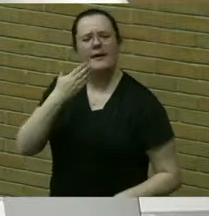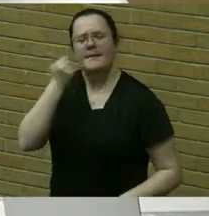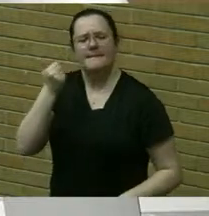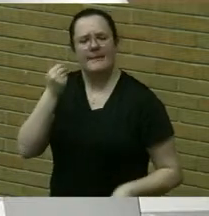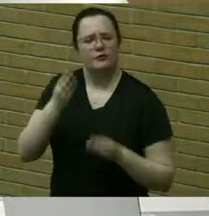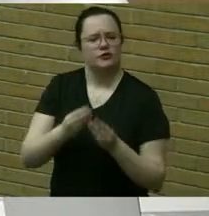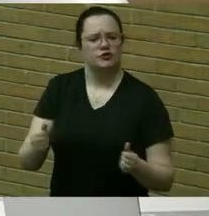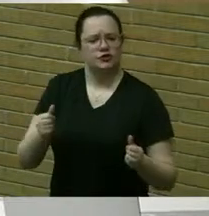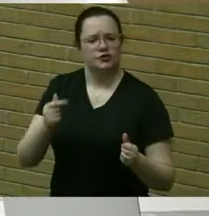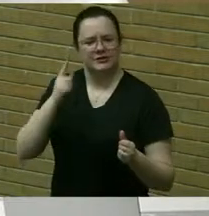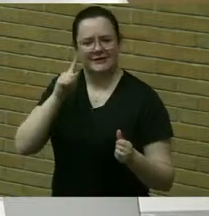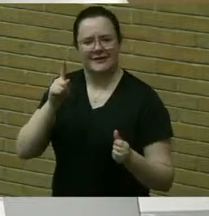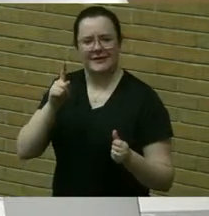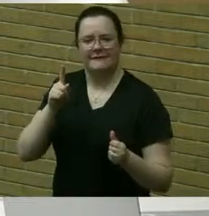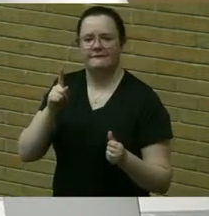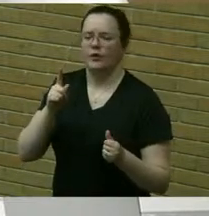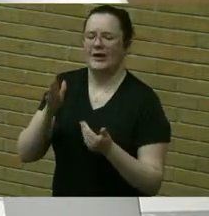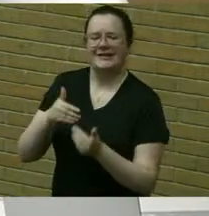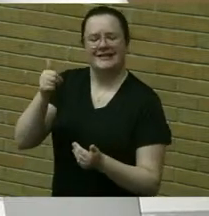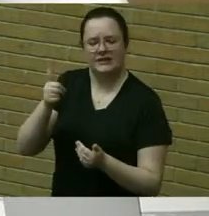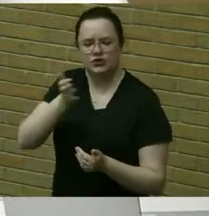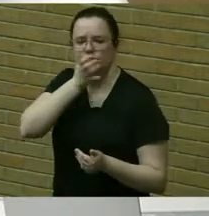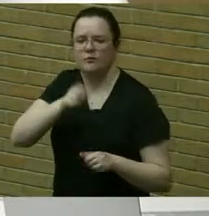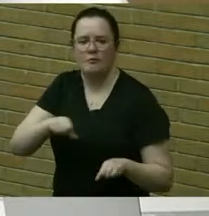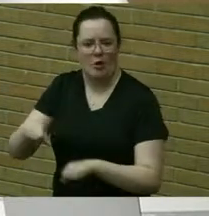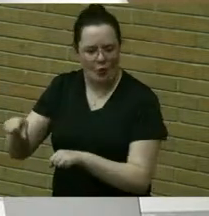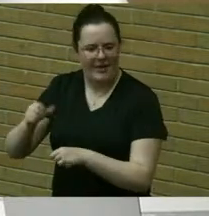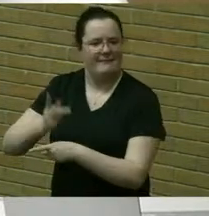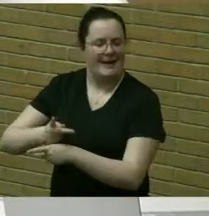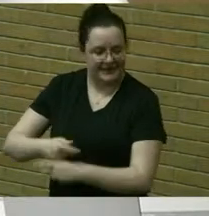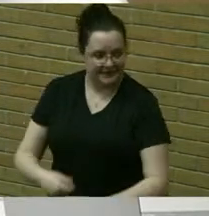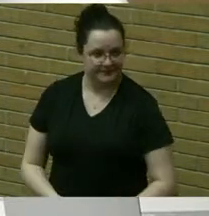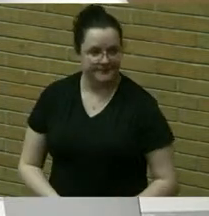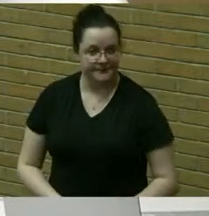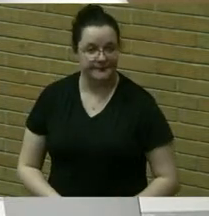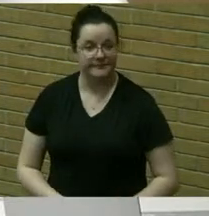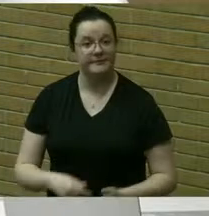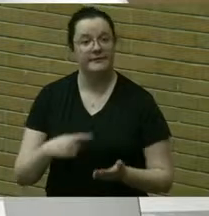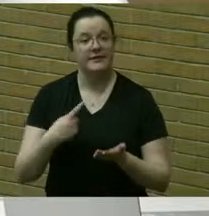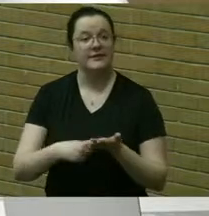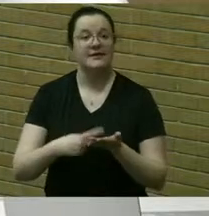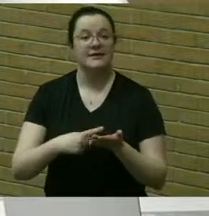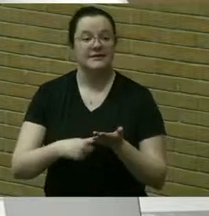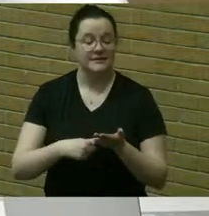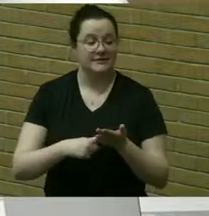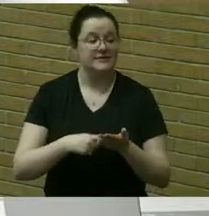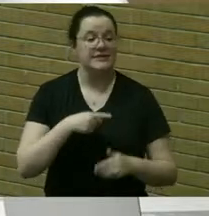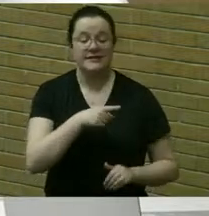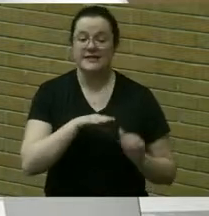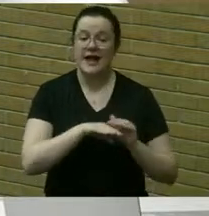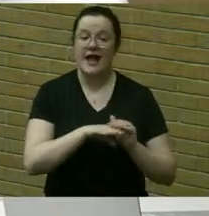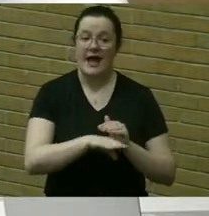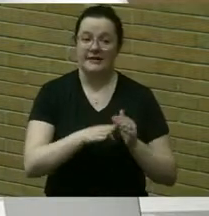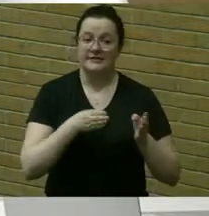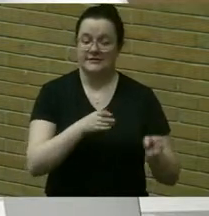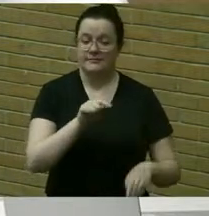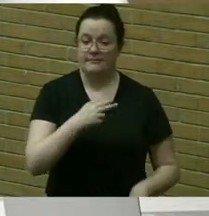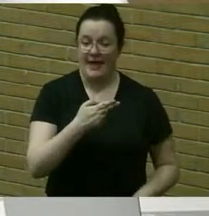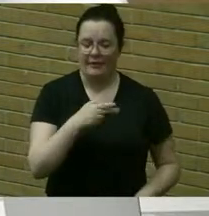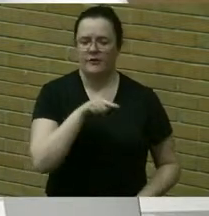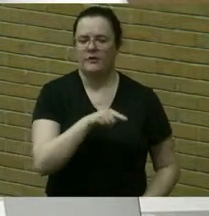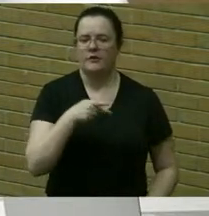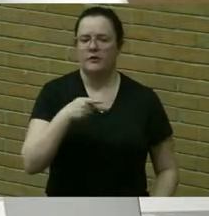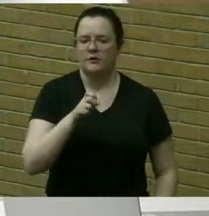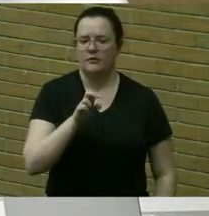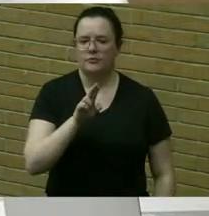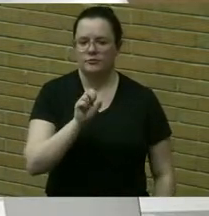mowing needs there's also a discussion of the potential foreign foreign access path at persimmon park given the change in